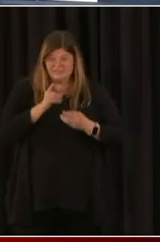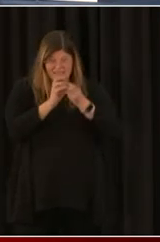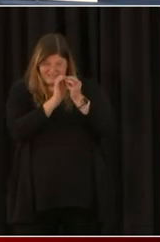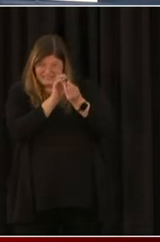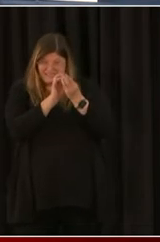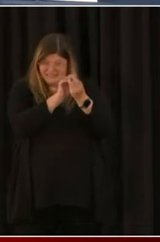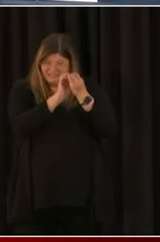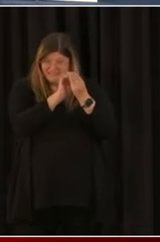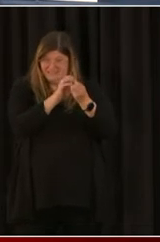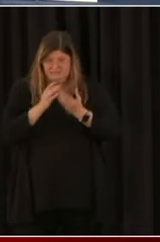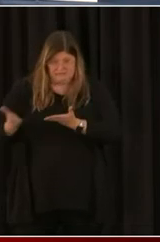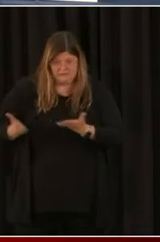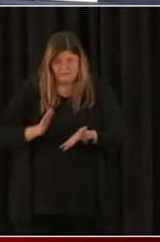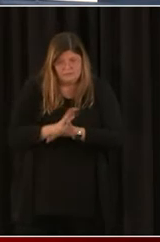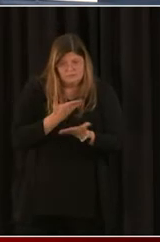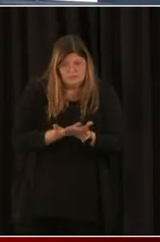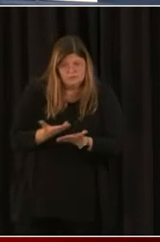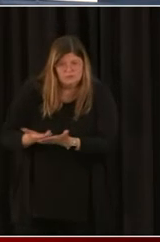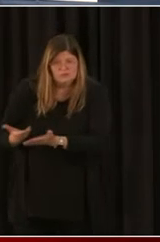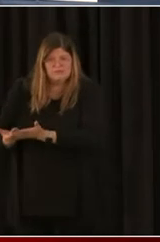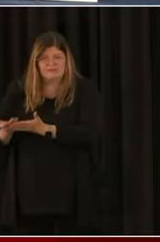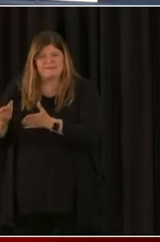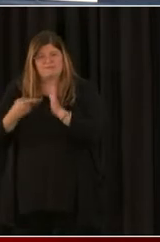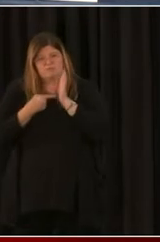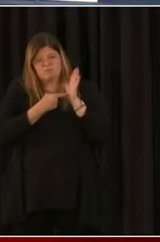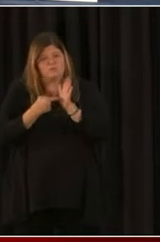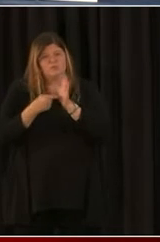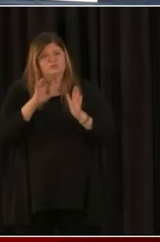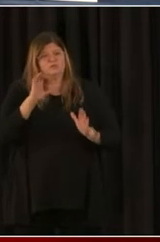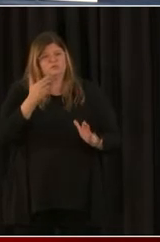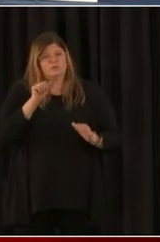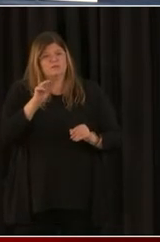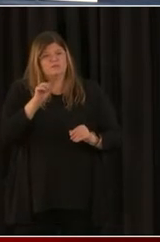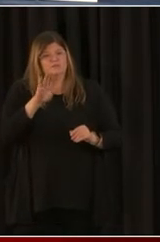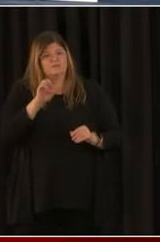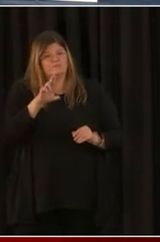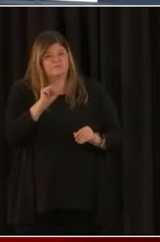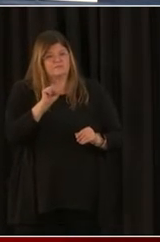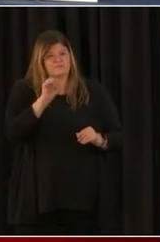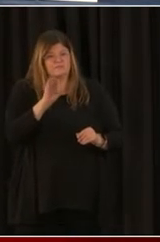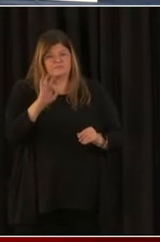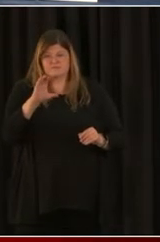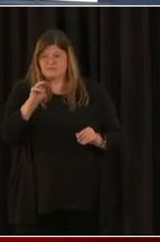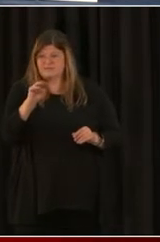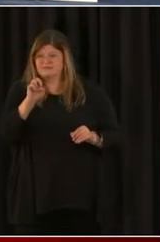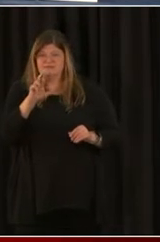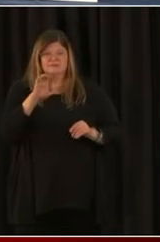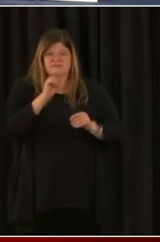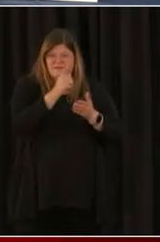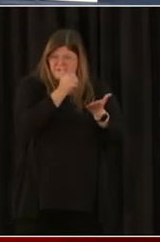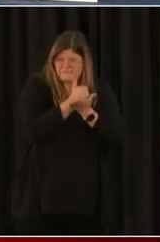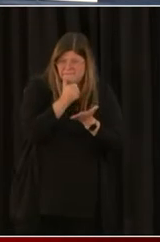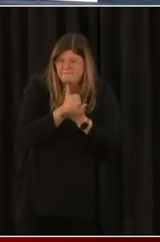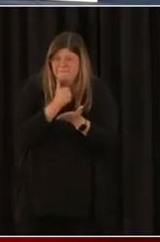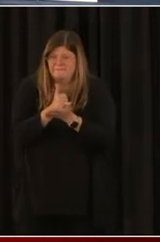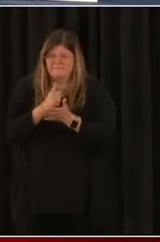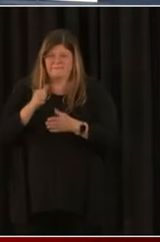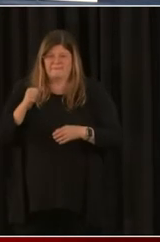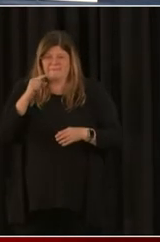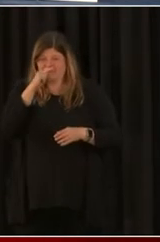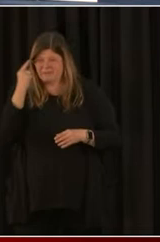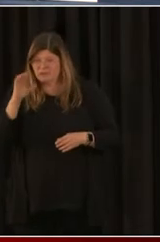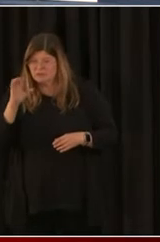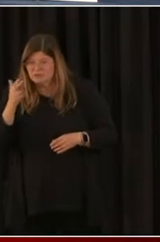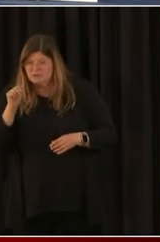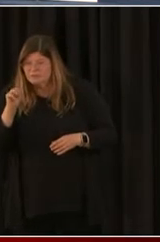are also actively available to help. The Chamber of Commerce, the Black Chamber of Commerce, the Hispanic Chamber of Commerce, also there